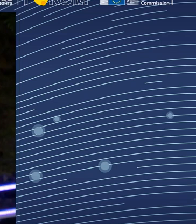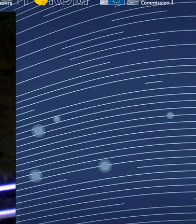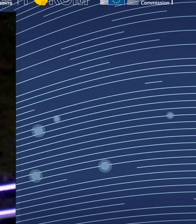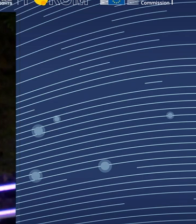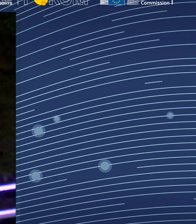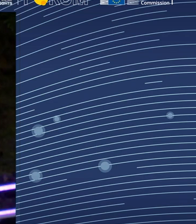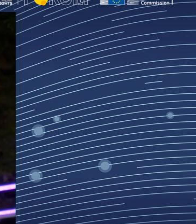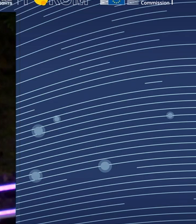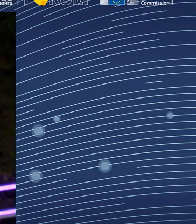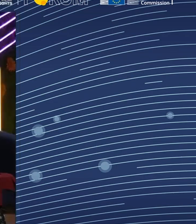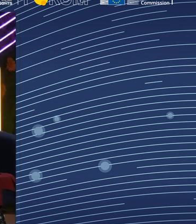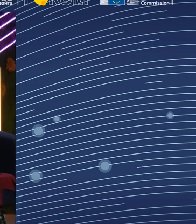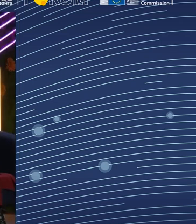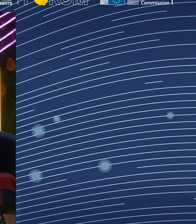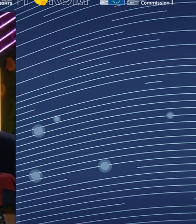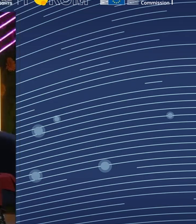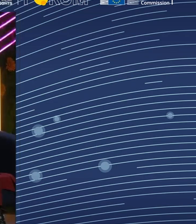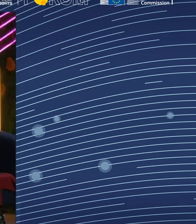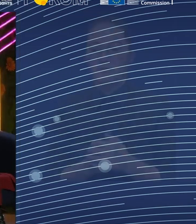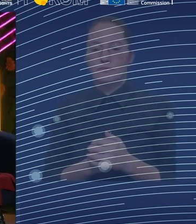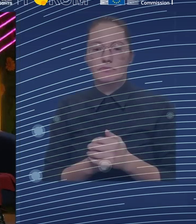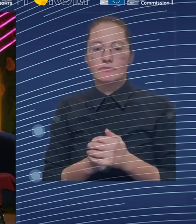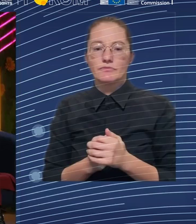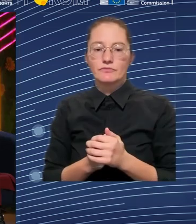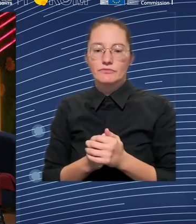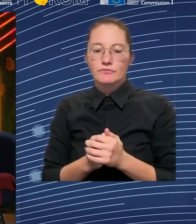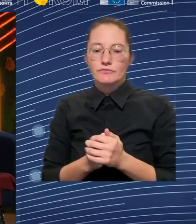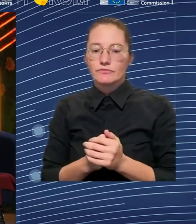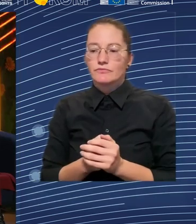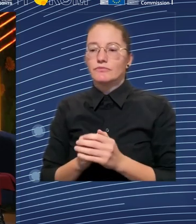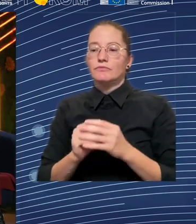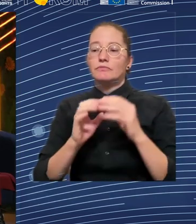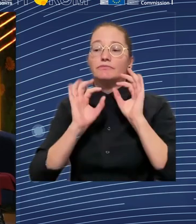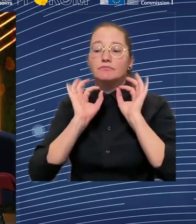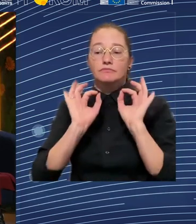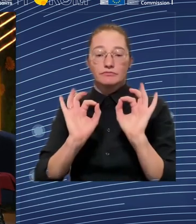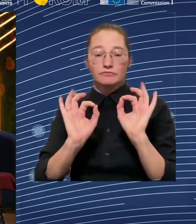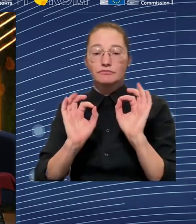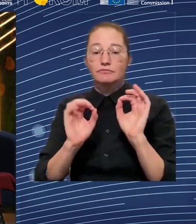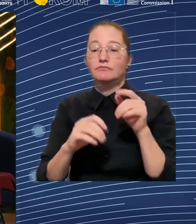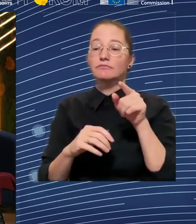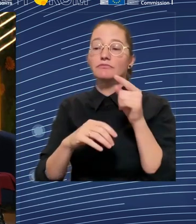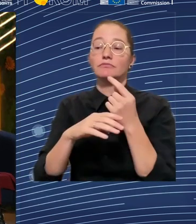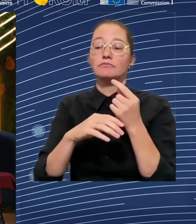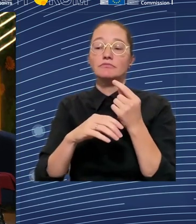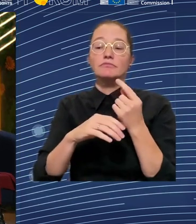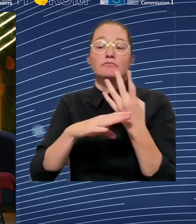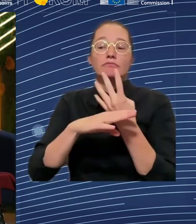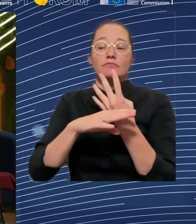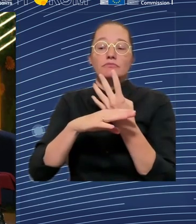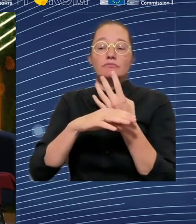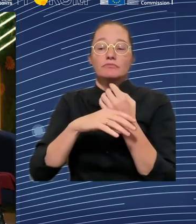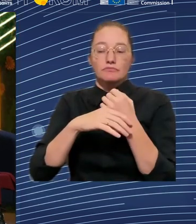into how they do this, but I think there are some common sort of findings that emerge. And first of all, we need both quantitative